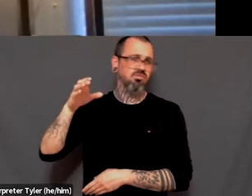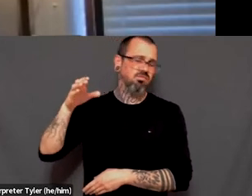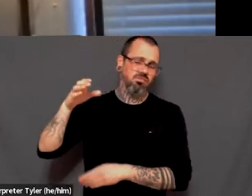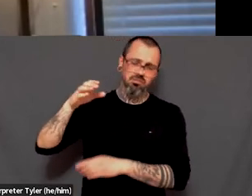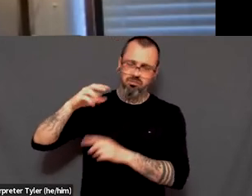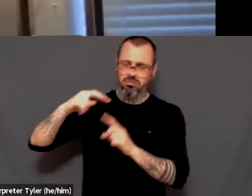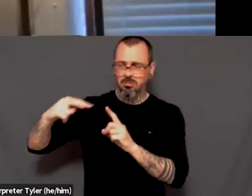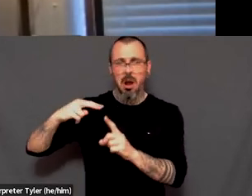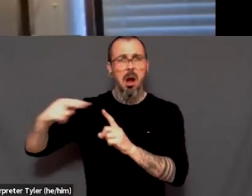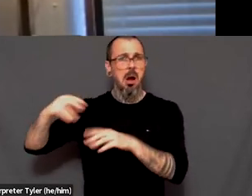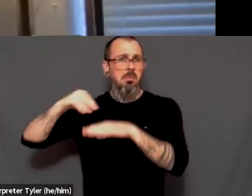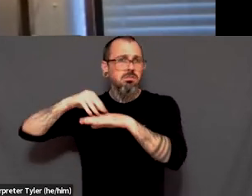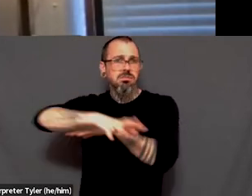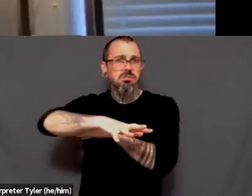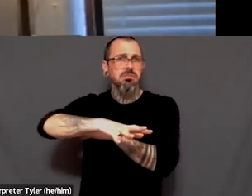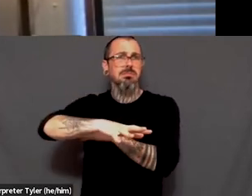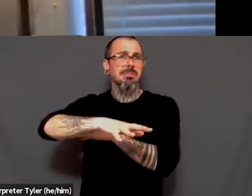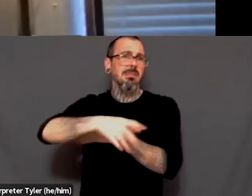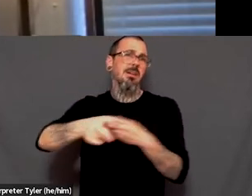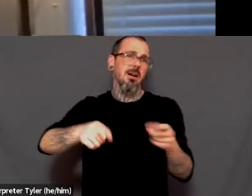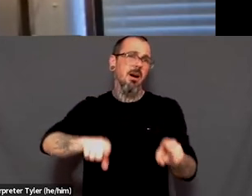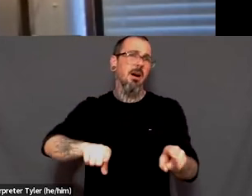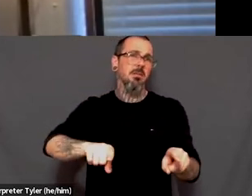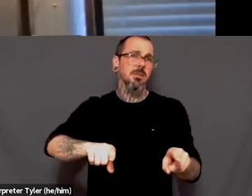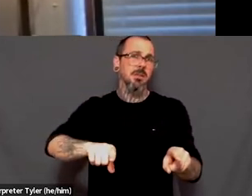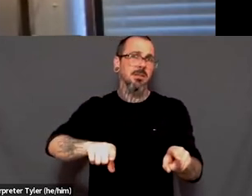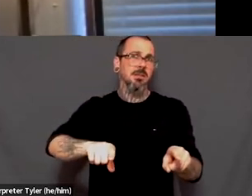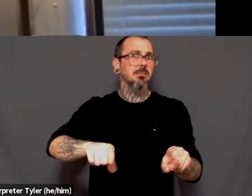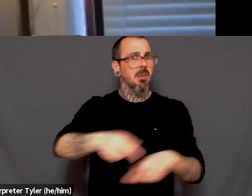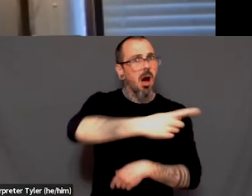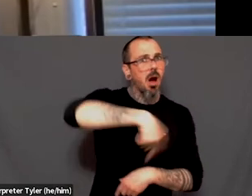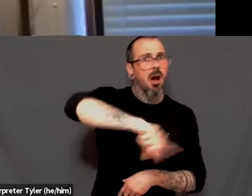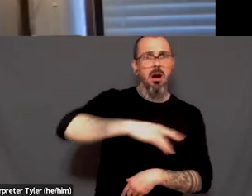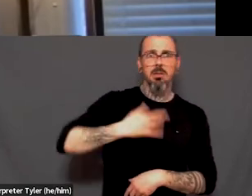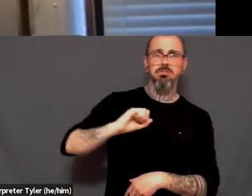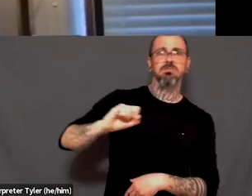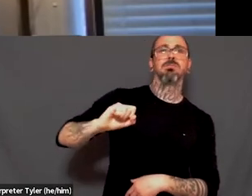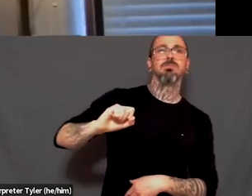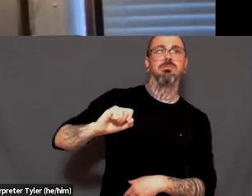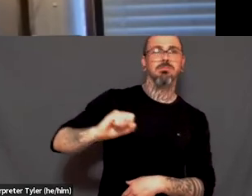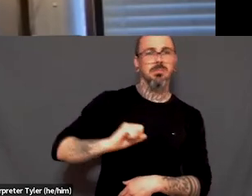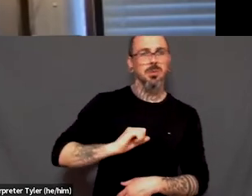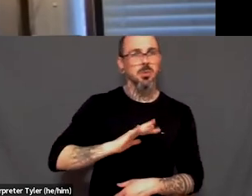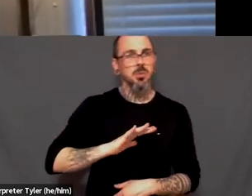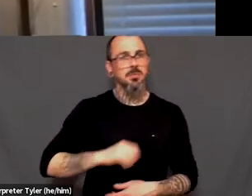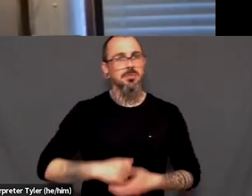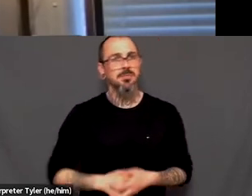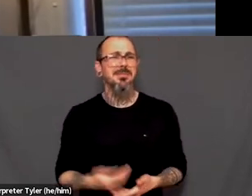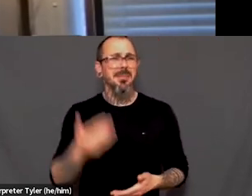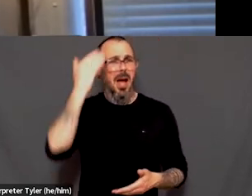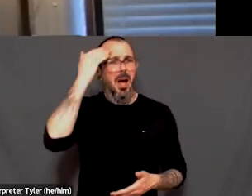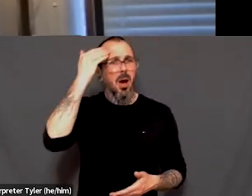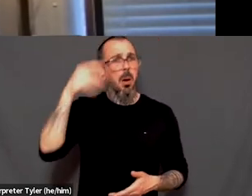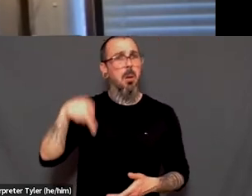it may not seem like a big deal to use someone's pronouns, but it's